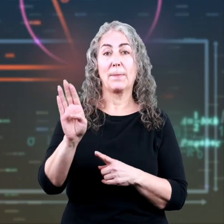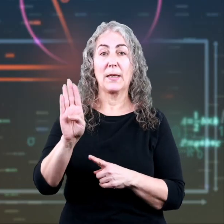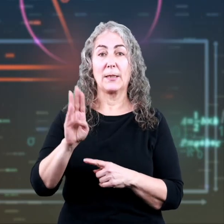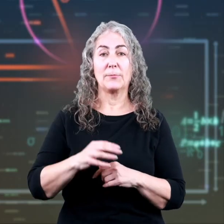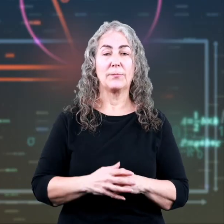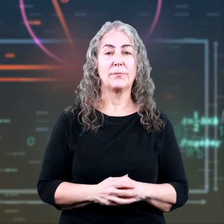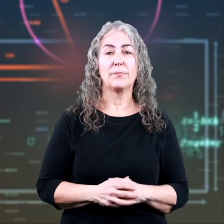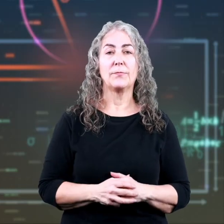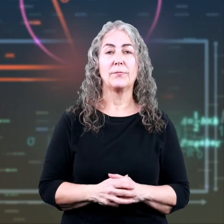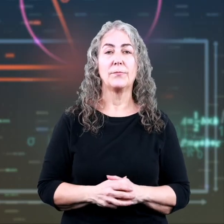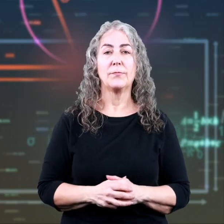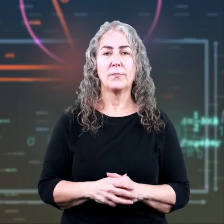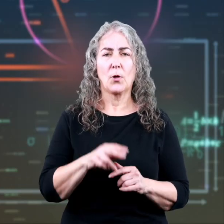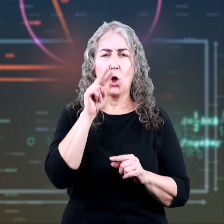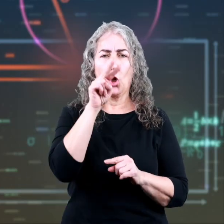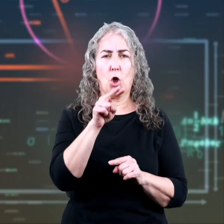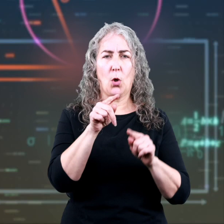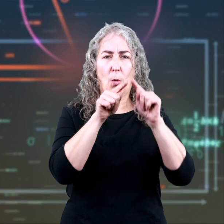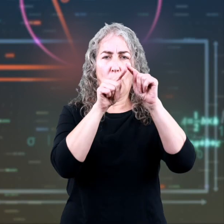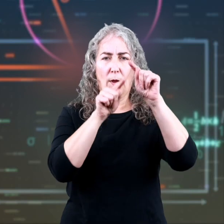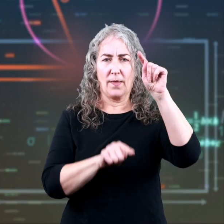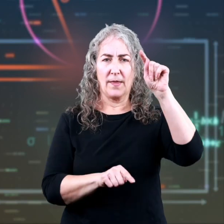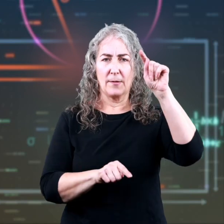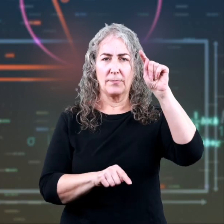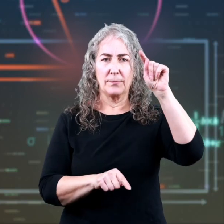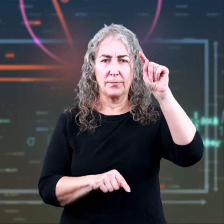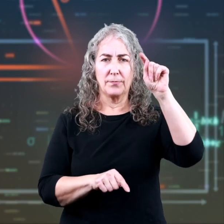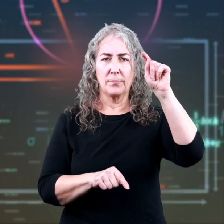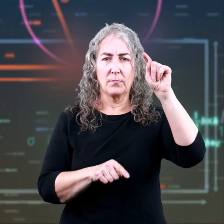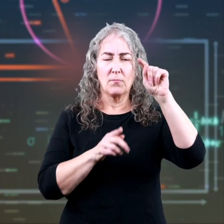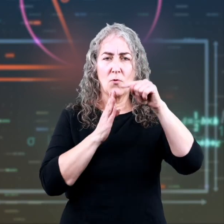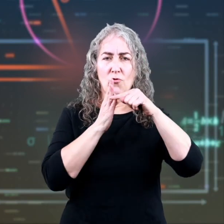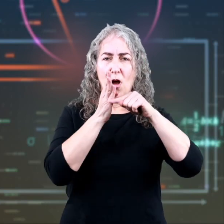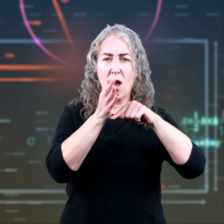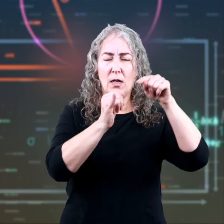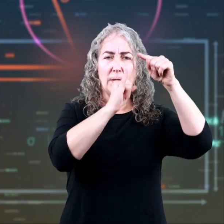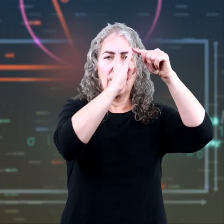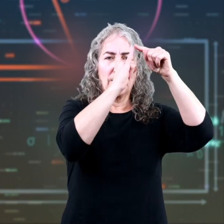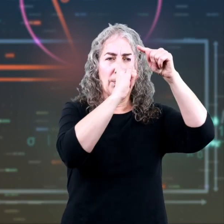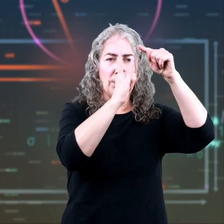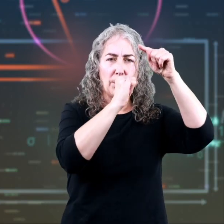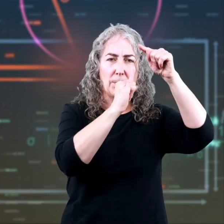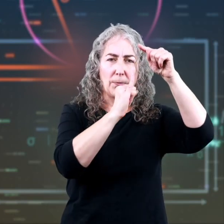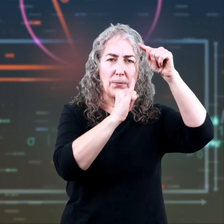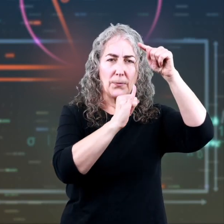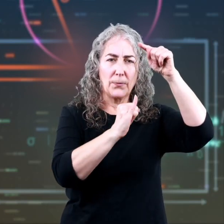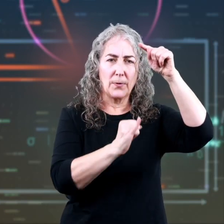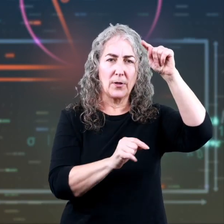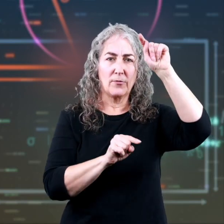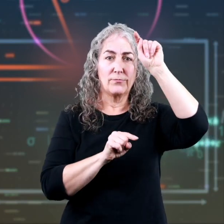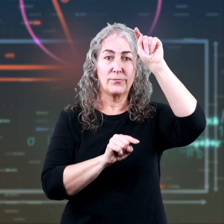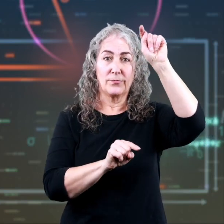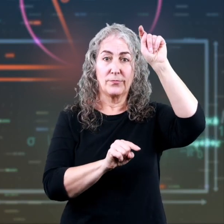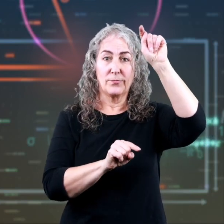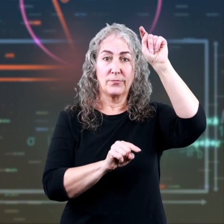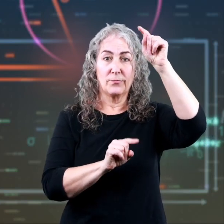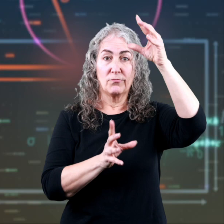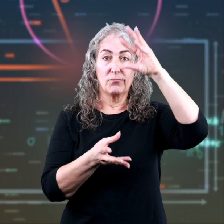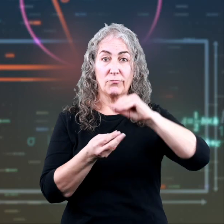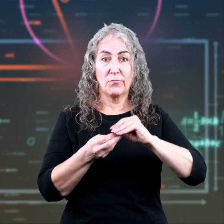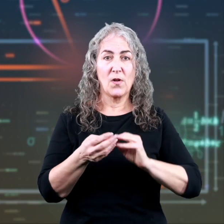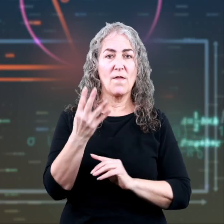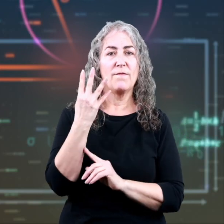the width of lines A and B, take a look at the width of the lines directly across the figure. For help, follow the arrows.